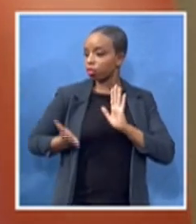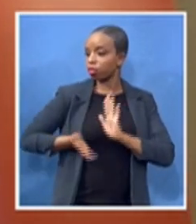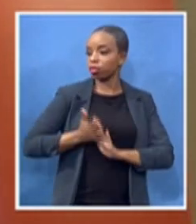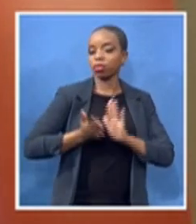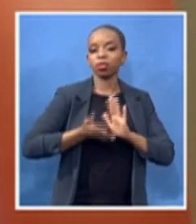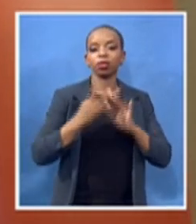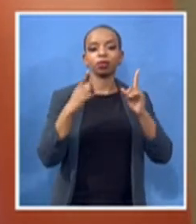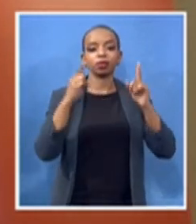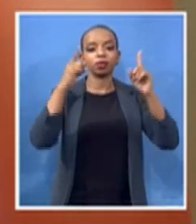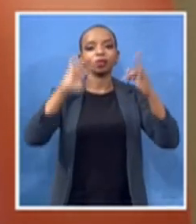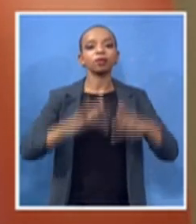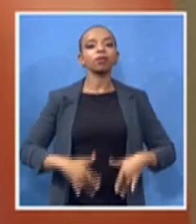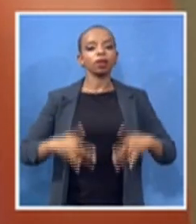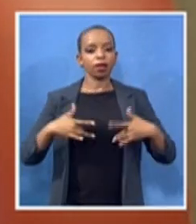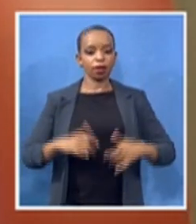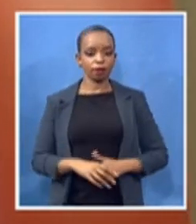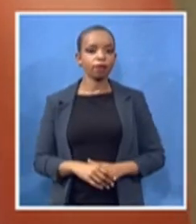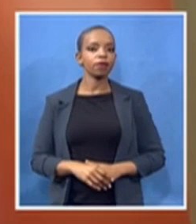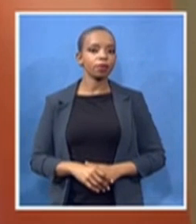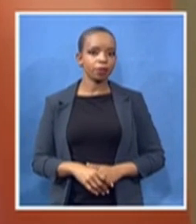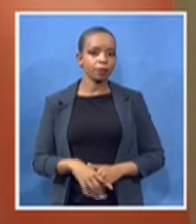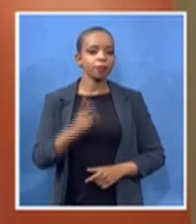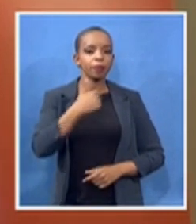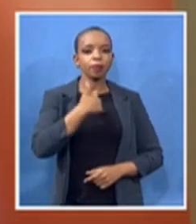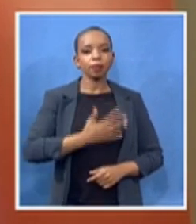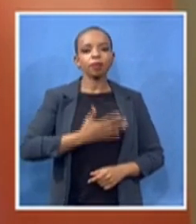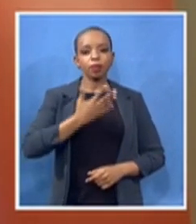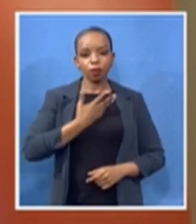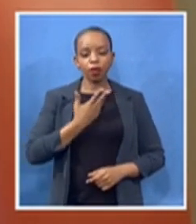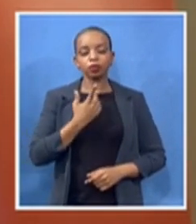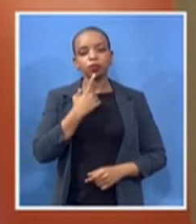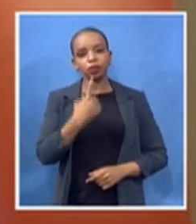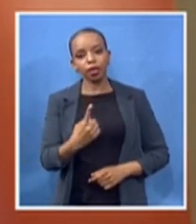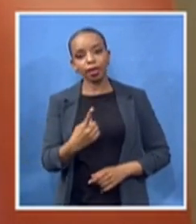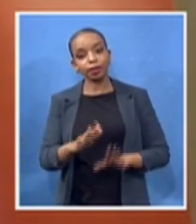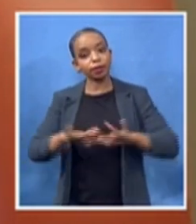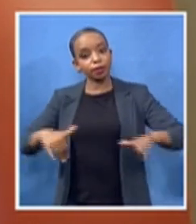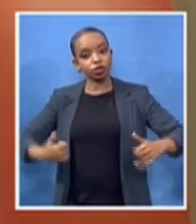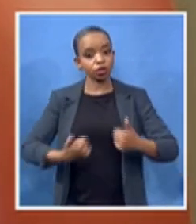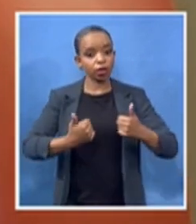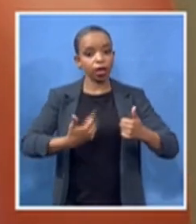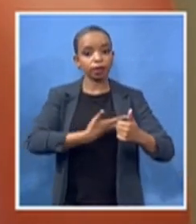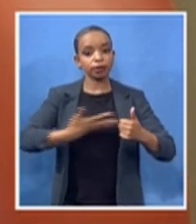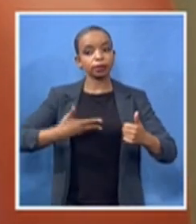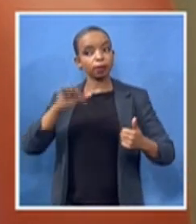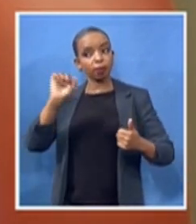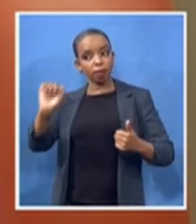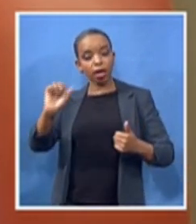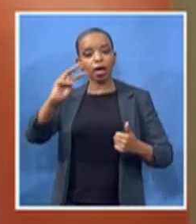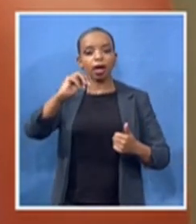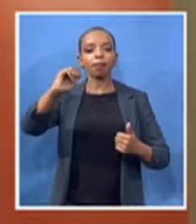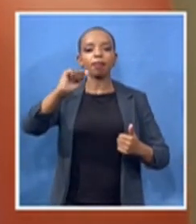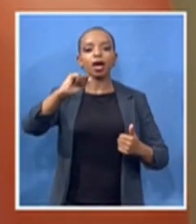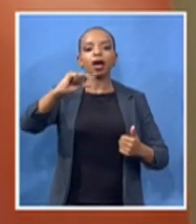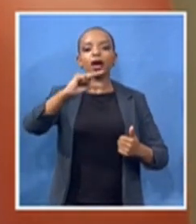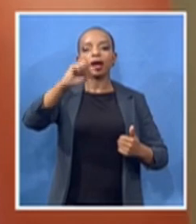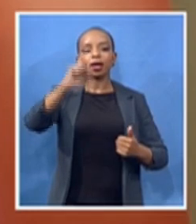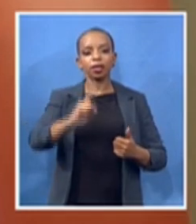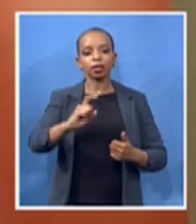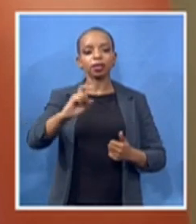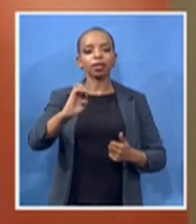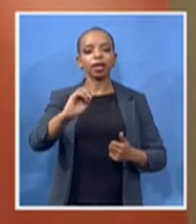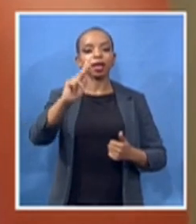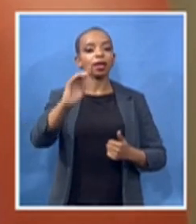this challenge that mama mclayge has put to us in particular with regards to the struggle working class women